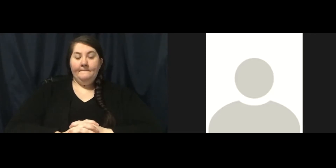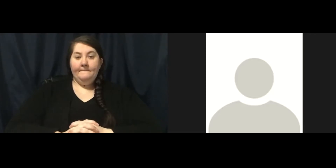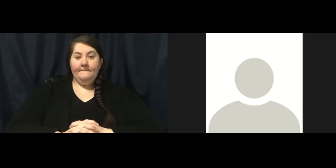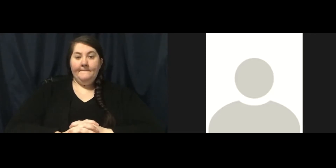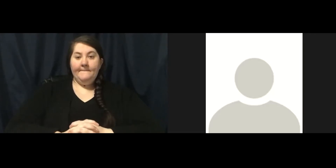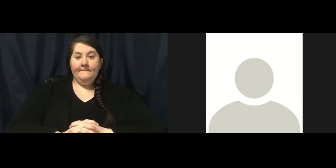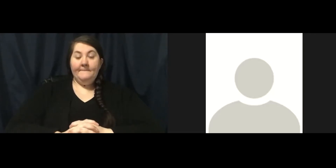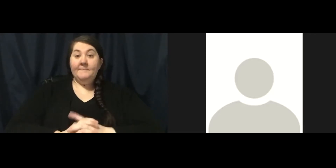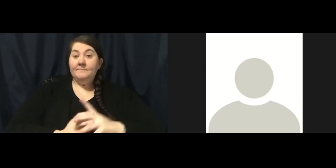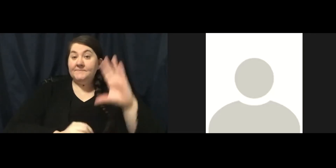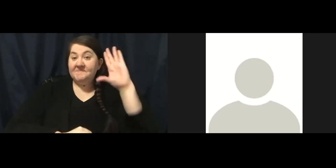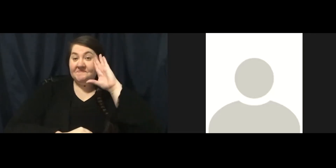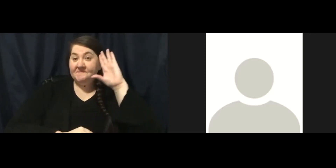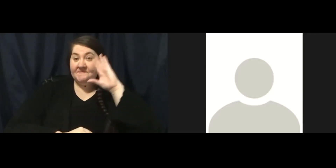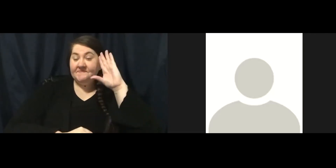Hello, everyone!